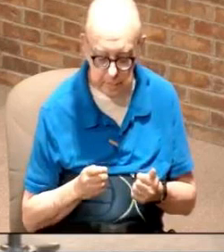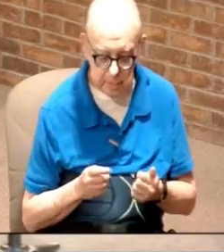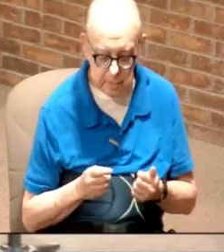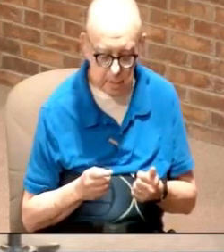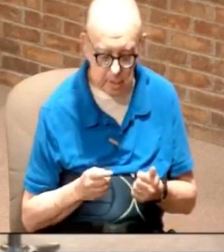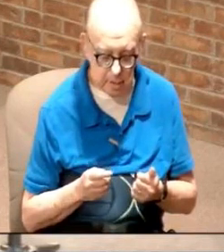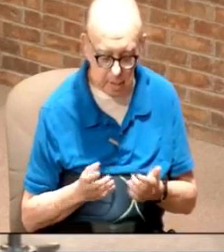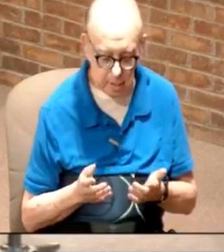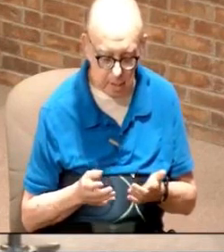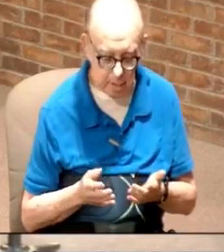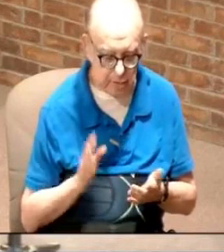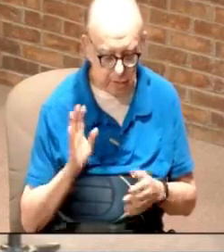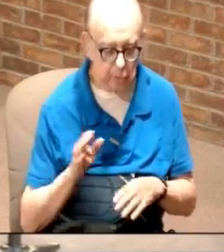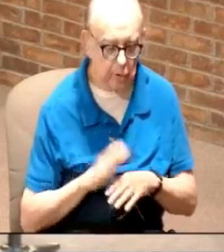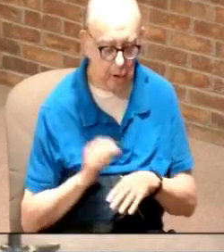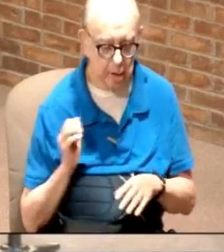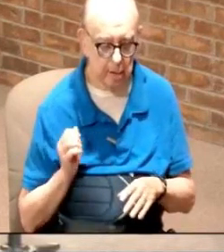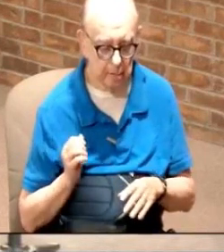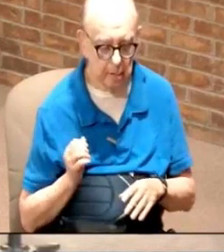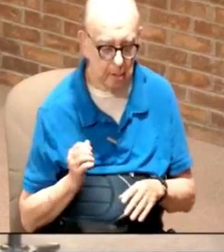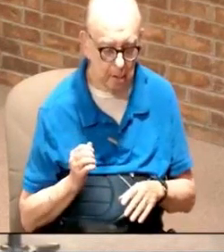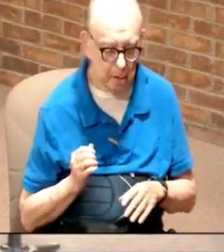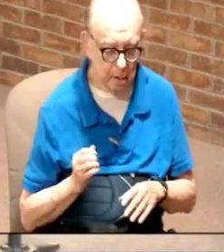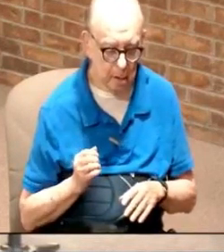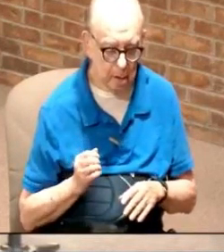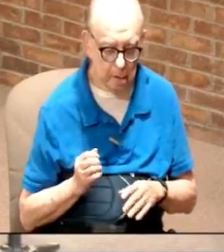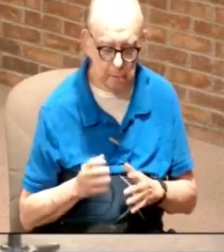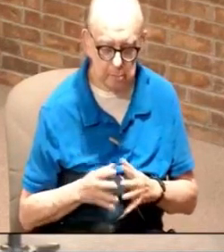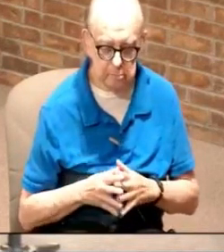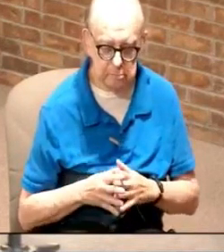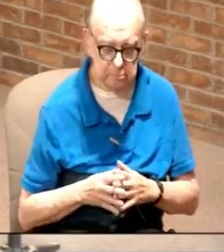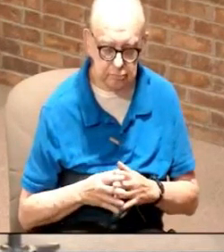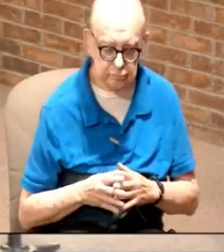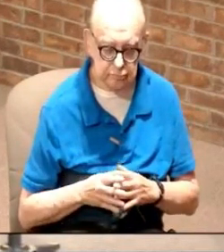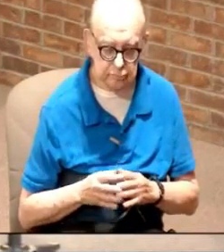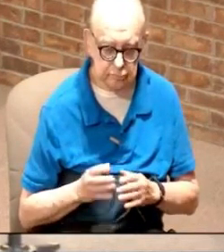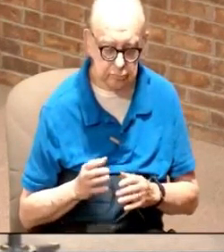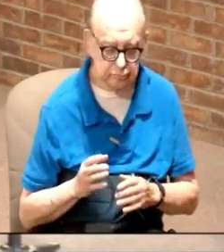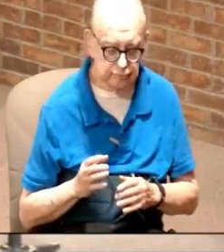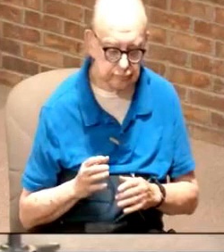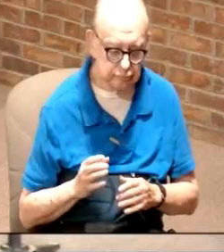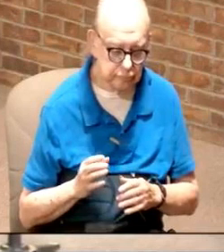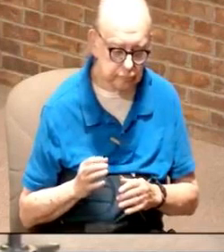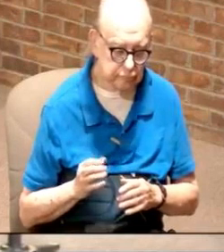calling okay in the word calling in the Latin